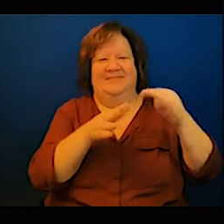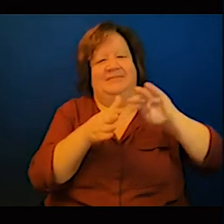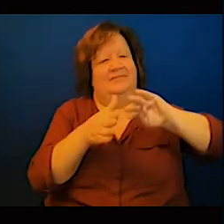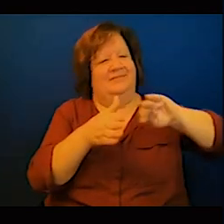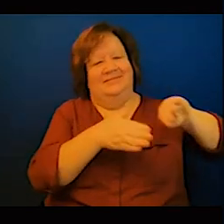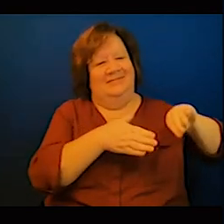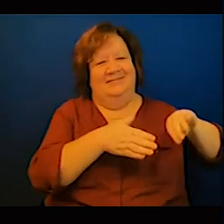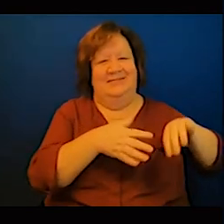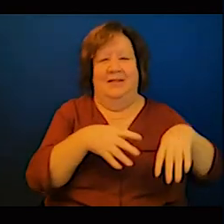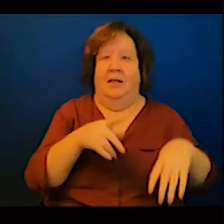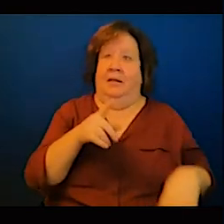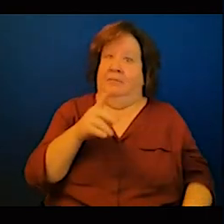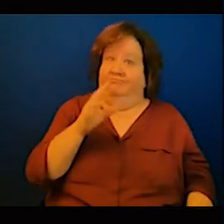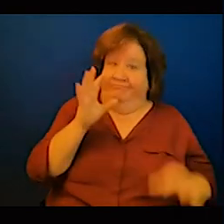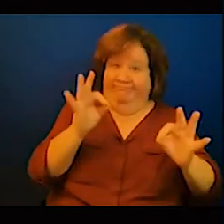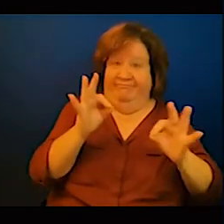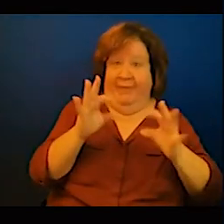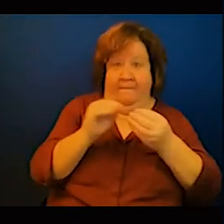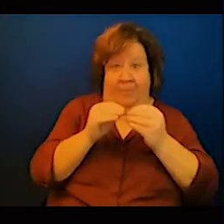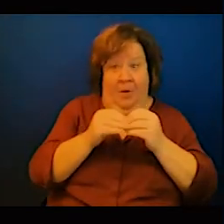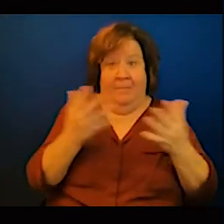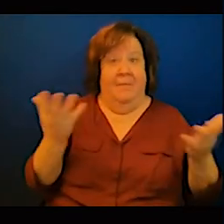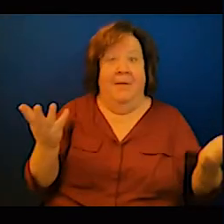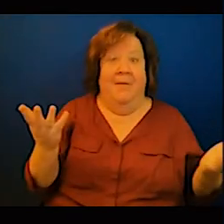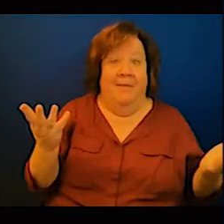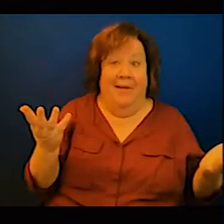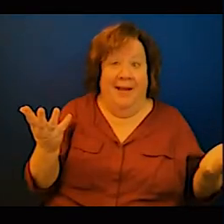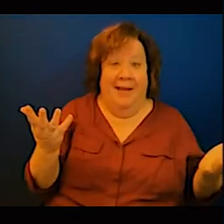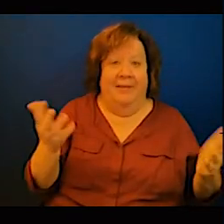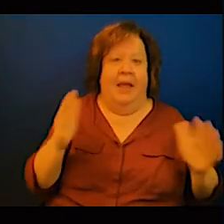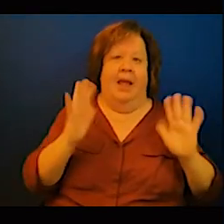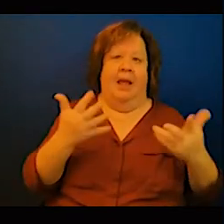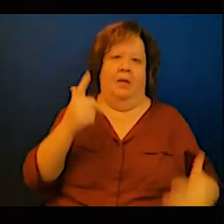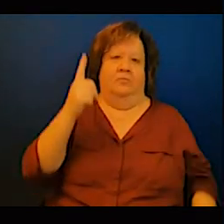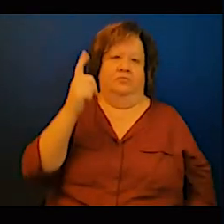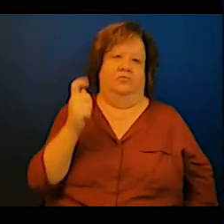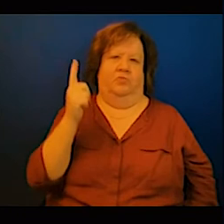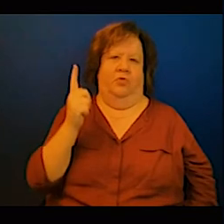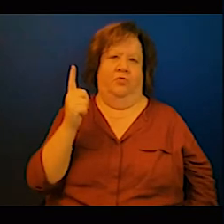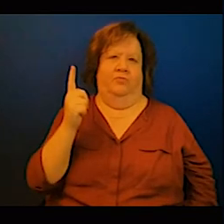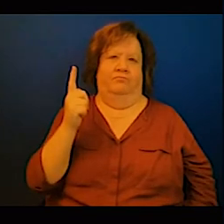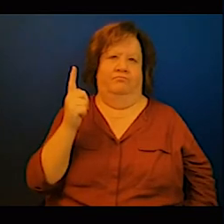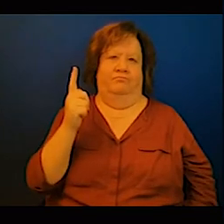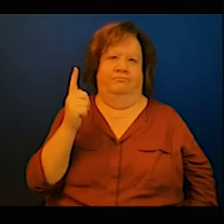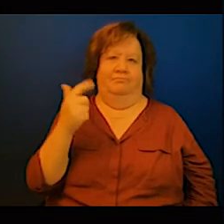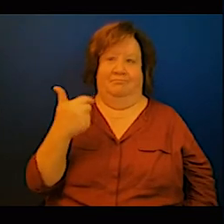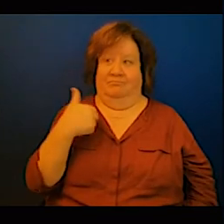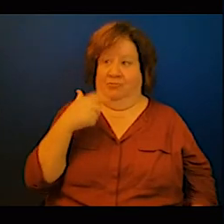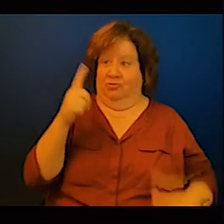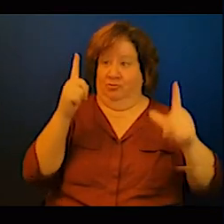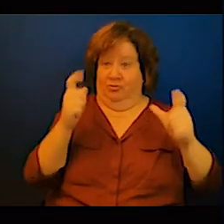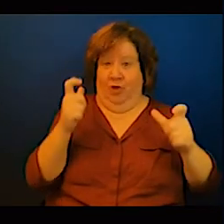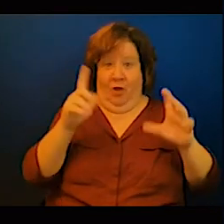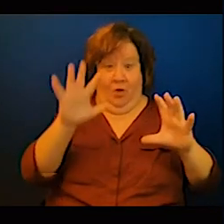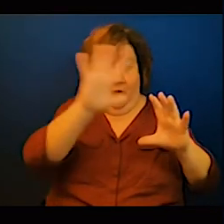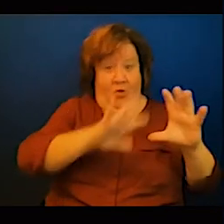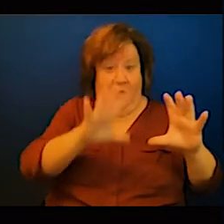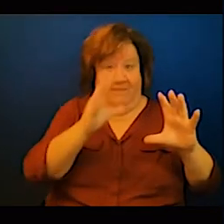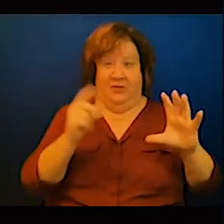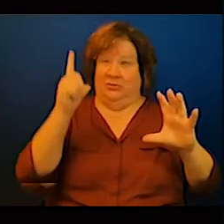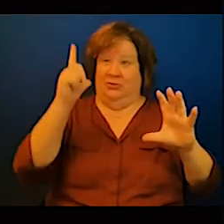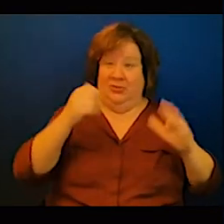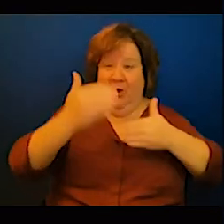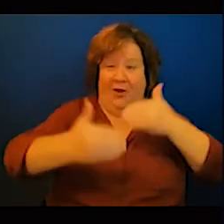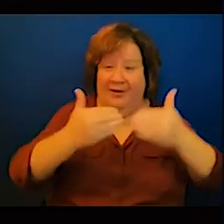thank you that was my last words thank you thank much again for for